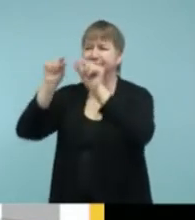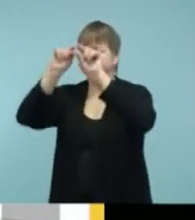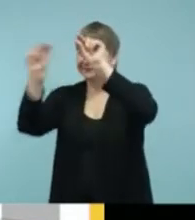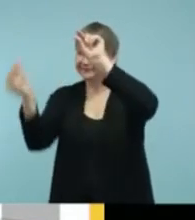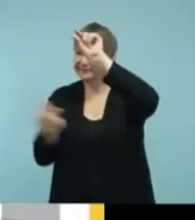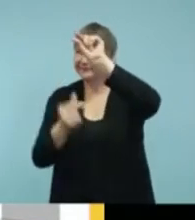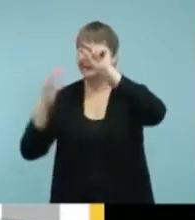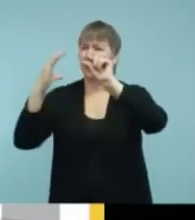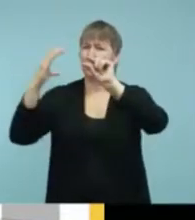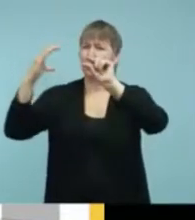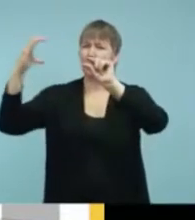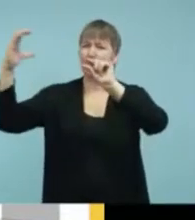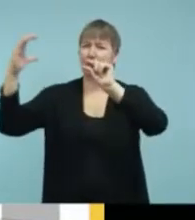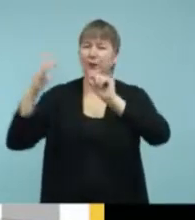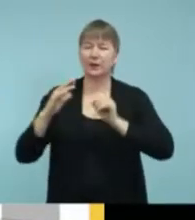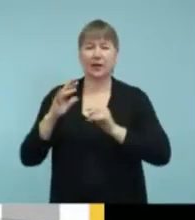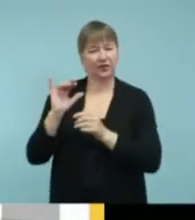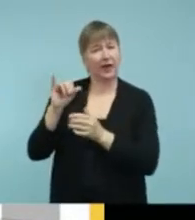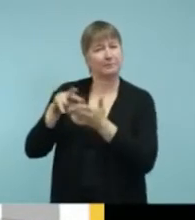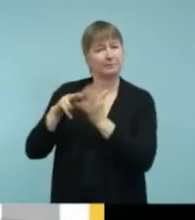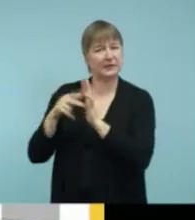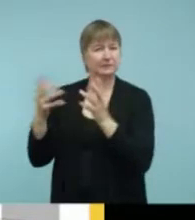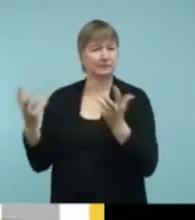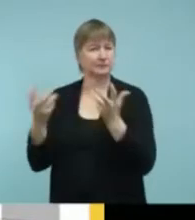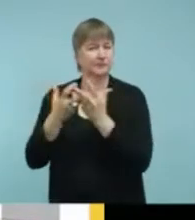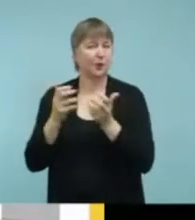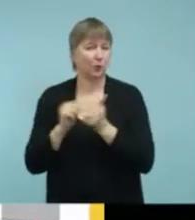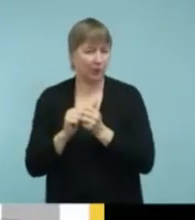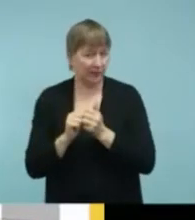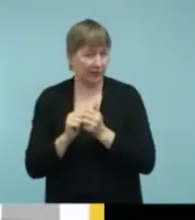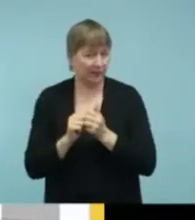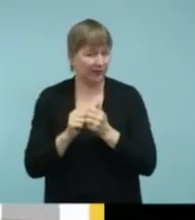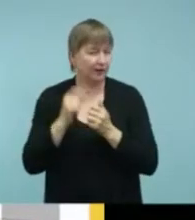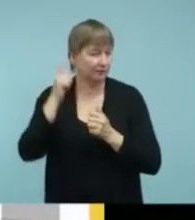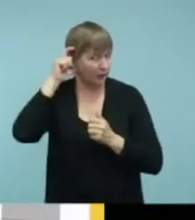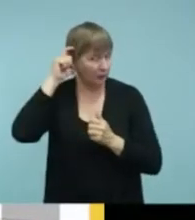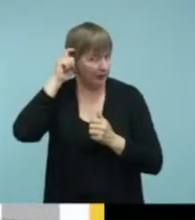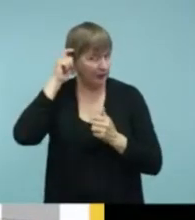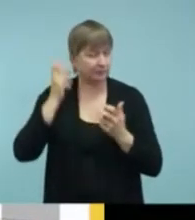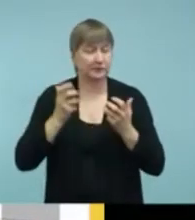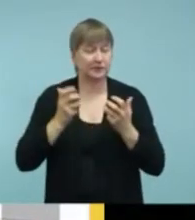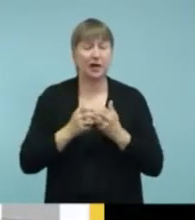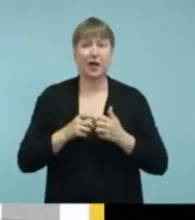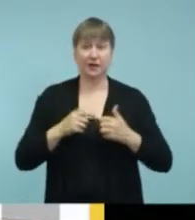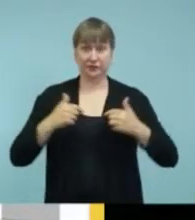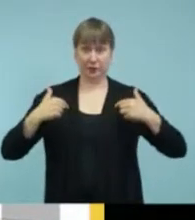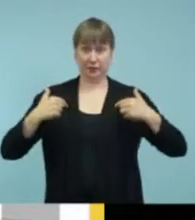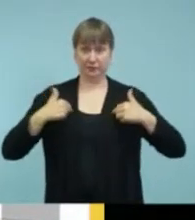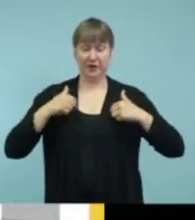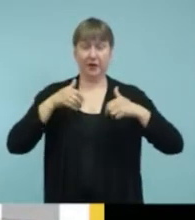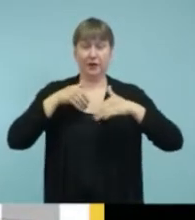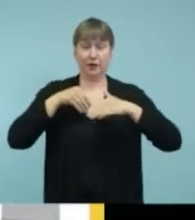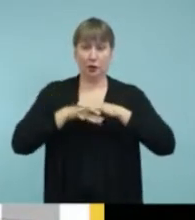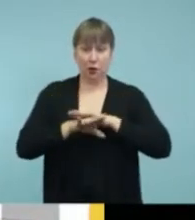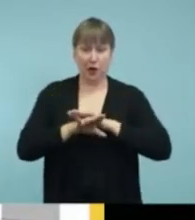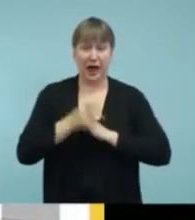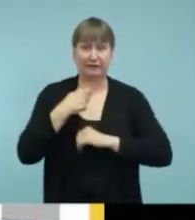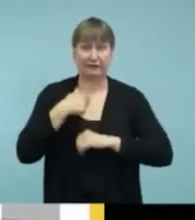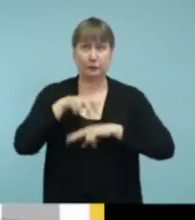compatible. So, if I were to go into that room, all I would need to do is sit within the loop,